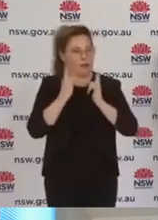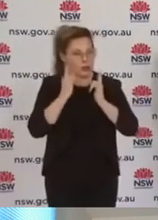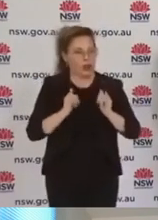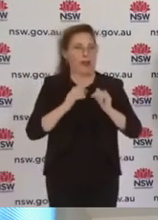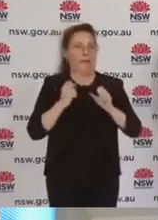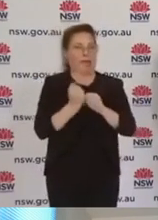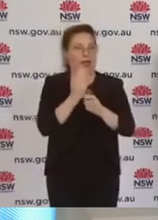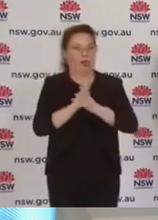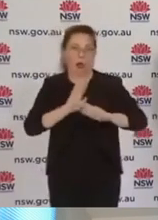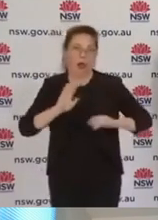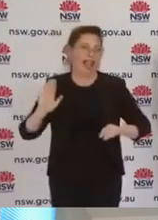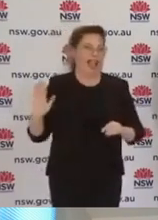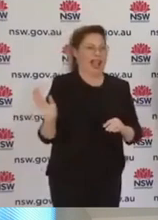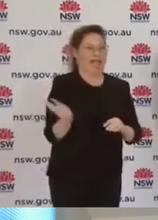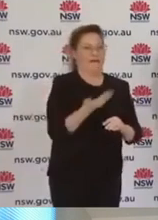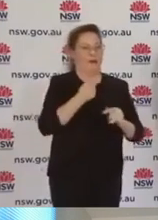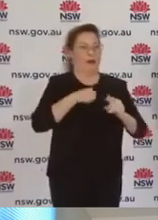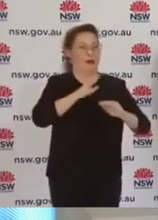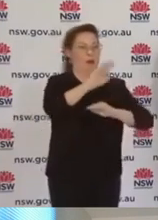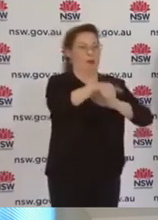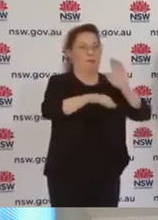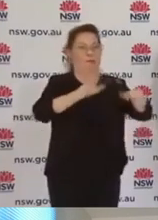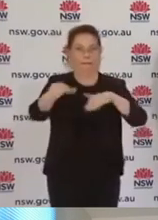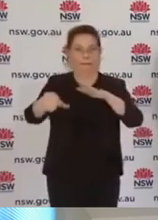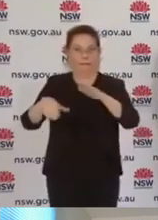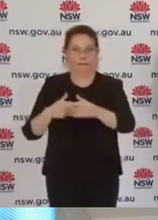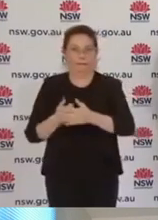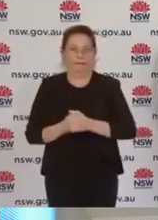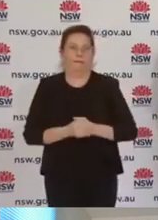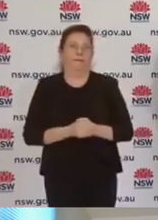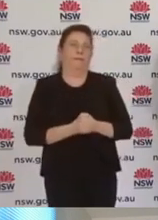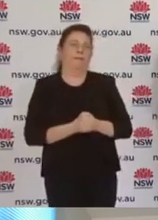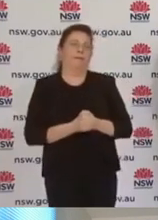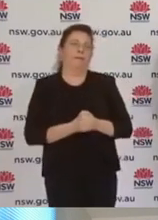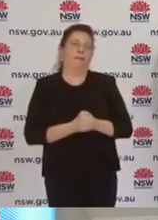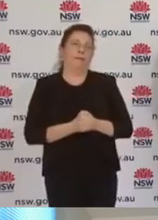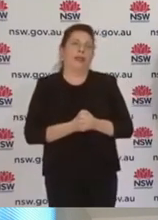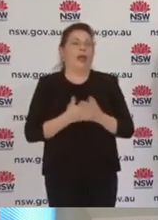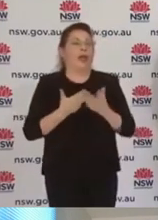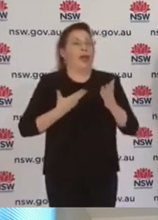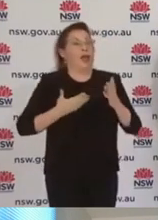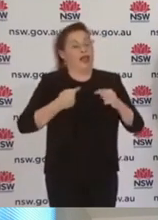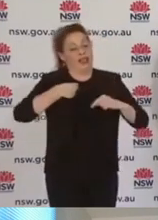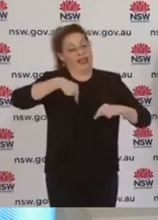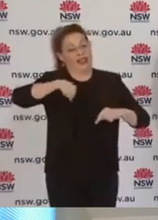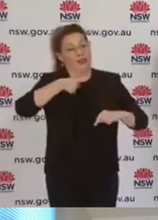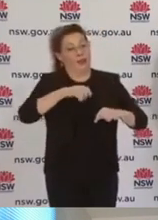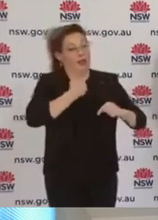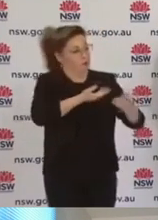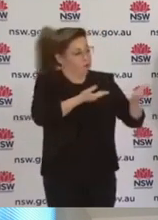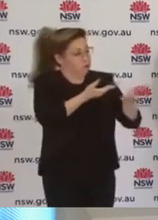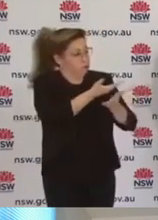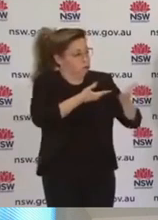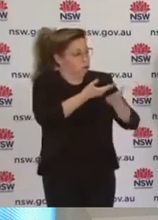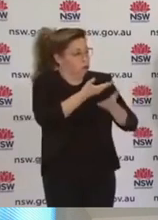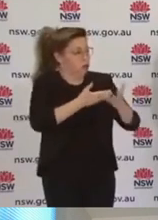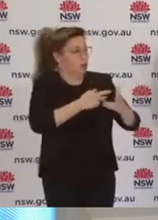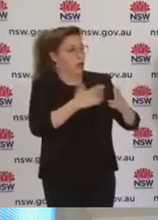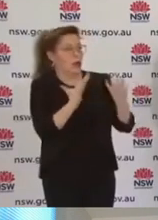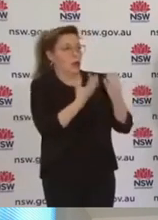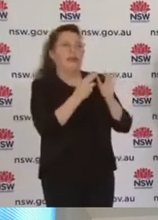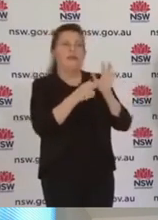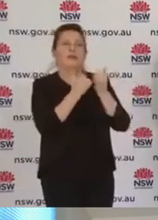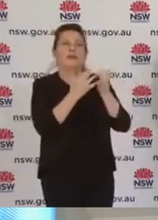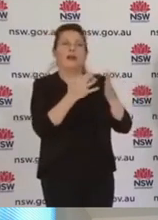During the week, the Police Minister and I approached the Premier about some enhancements to the health order, and most of those were requests that